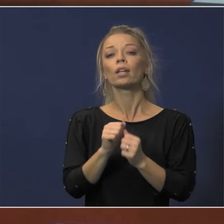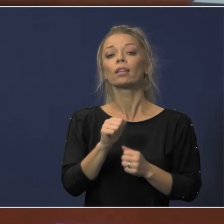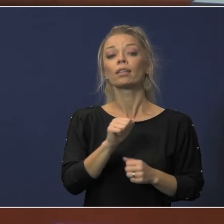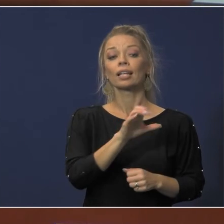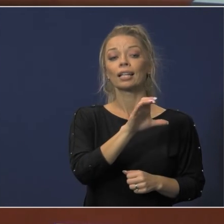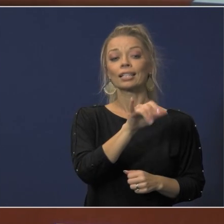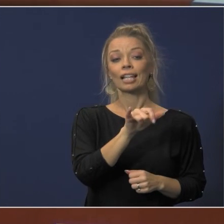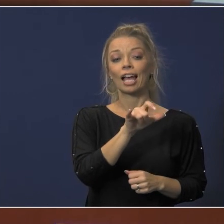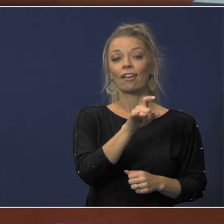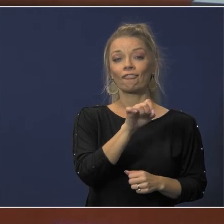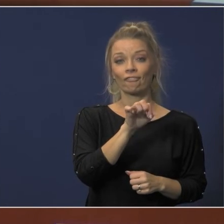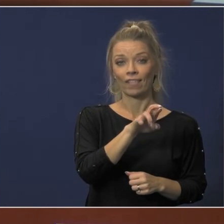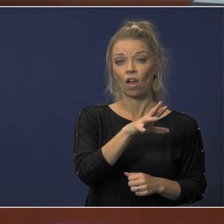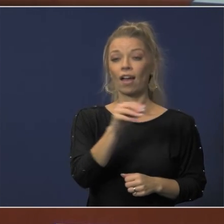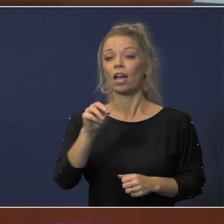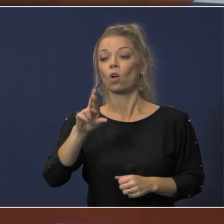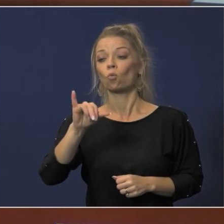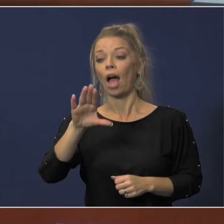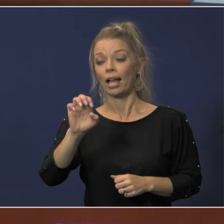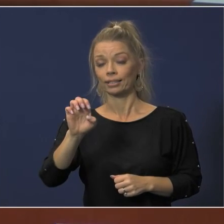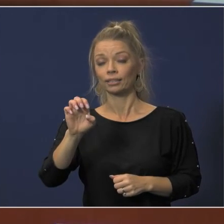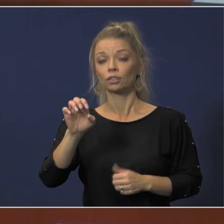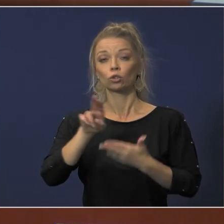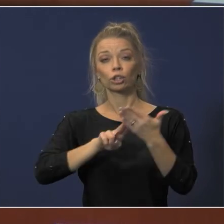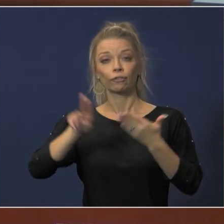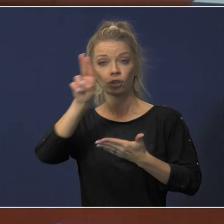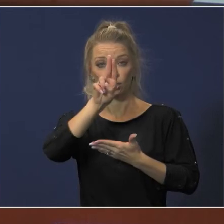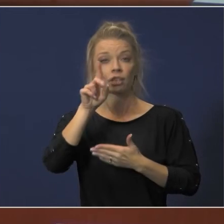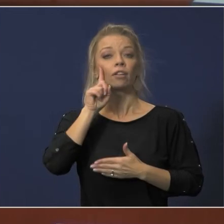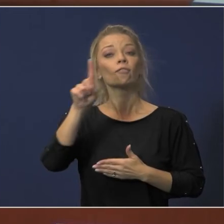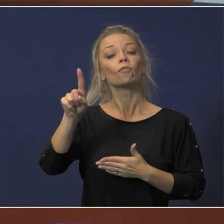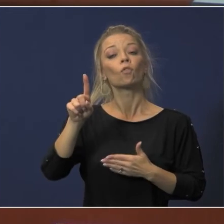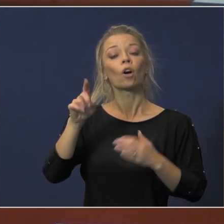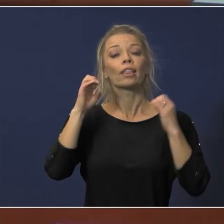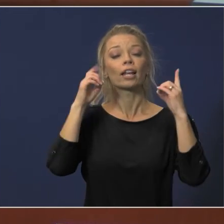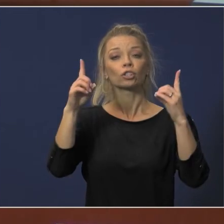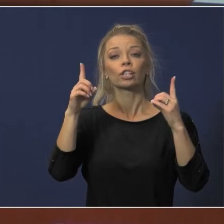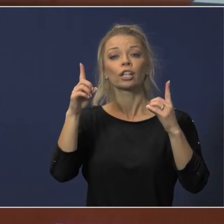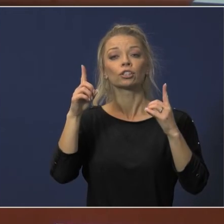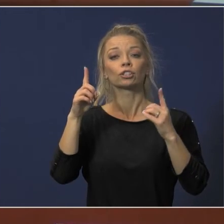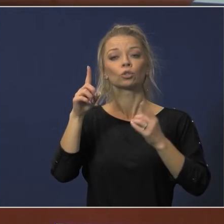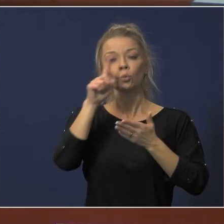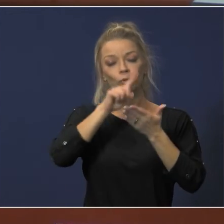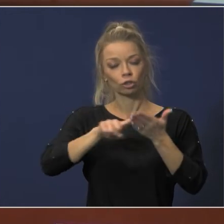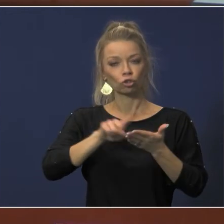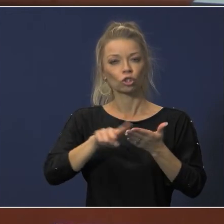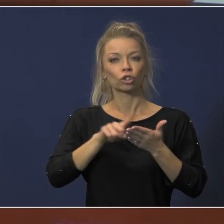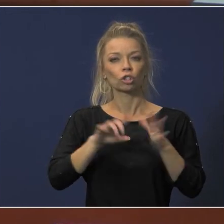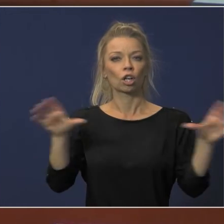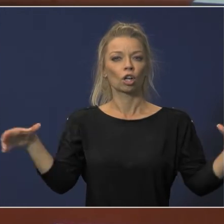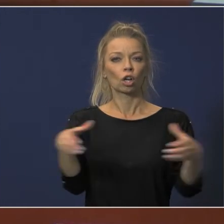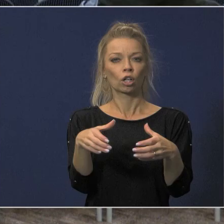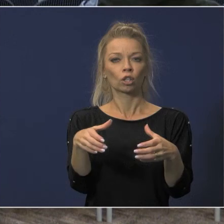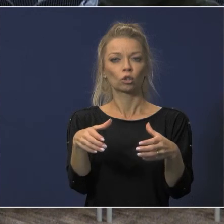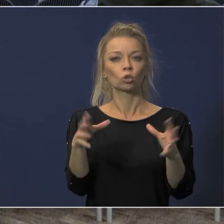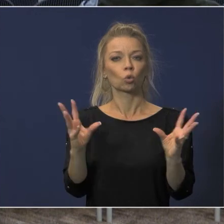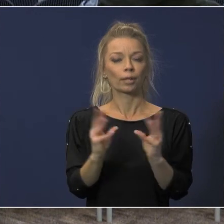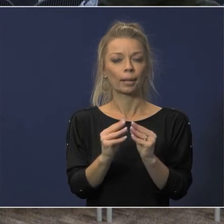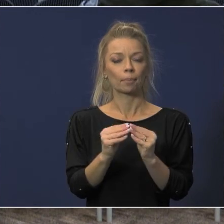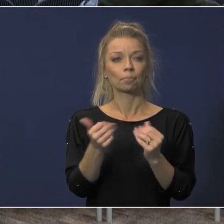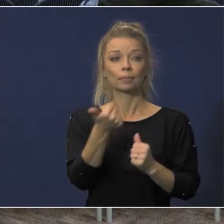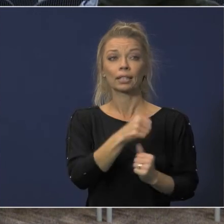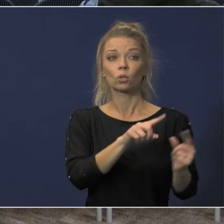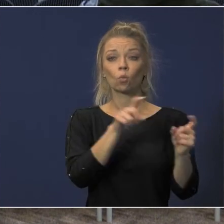regarding the houston education research consortium and this are any questions